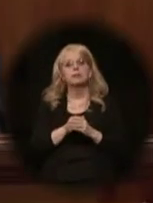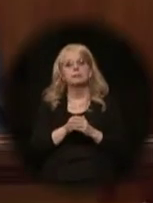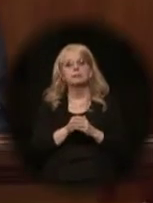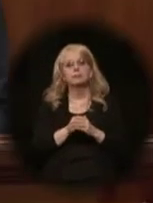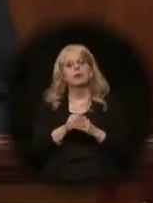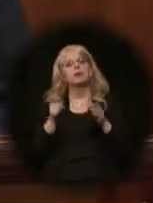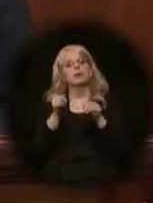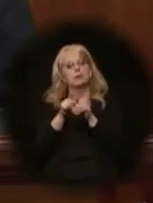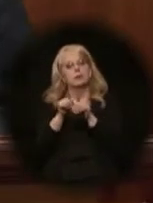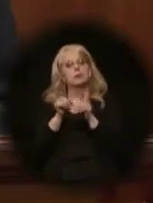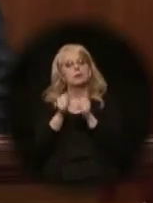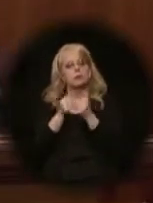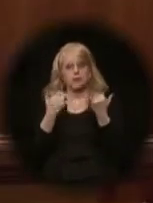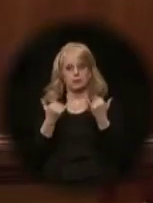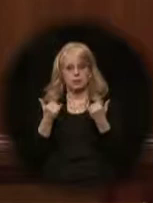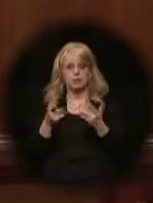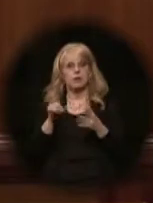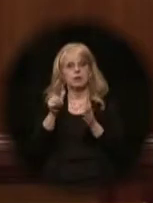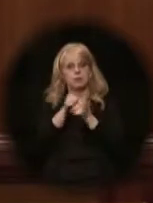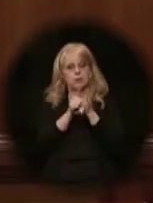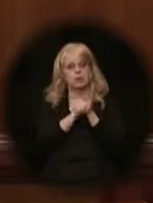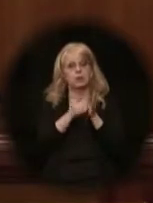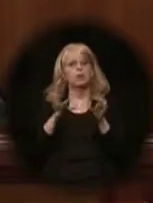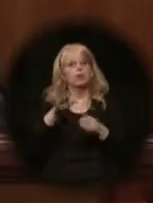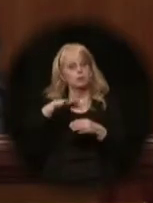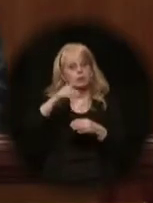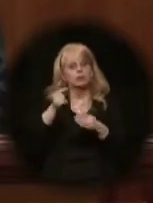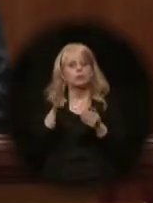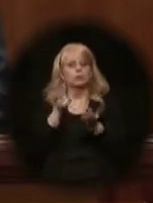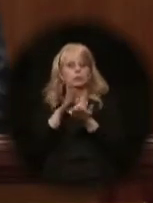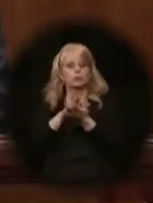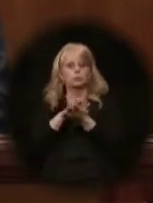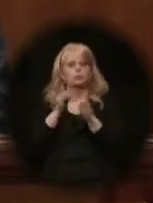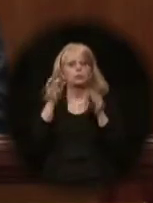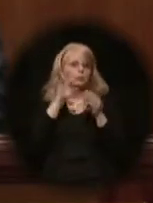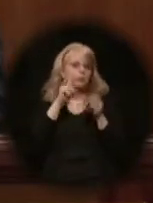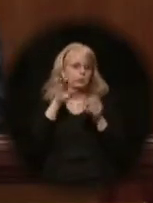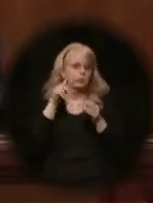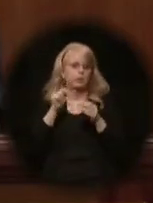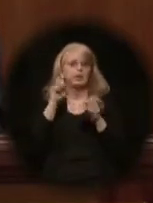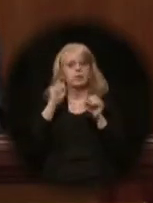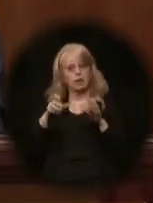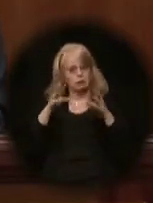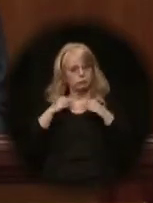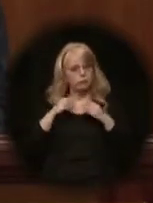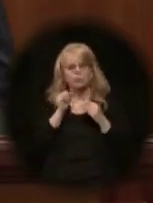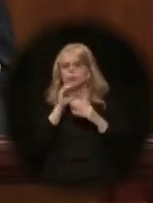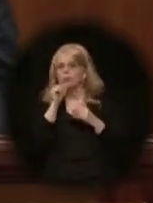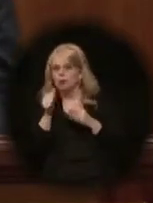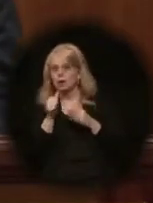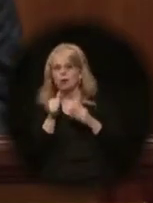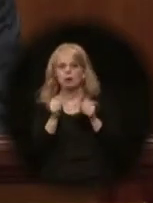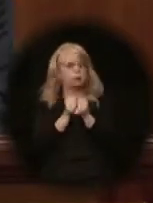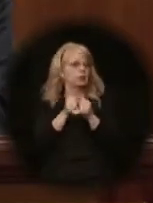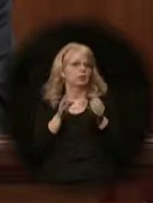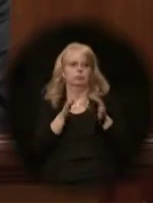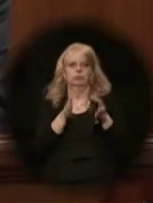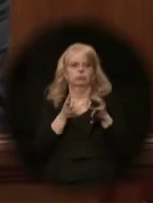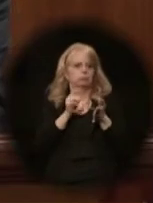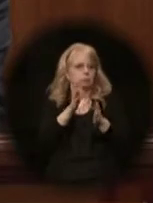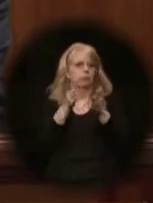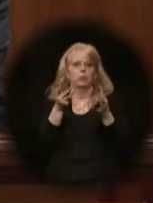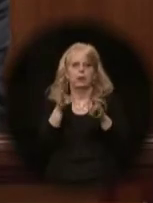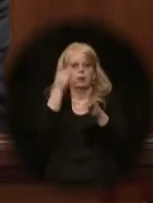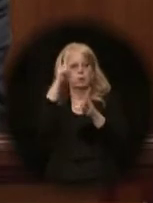Also, under current law, a local school district has sole authority to approve or deny a charter school creation with no path to appeal a